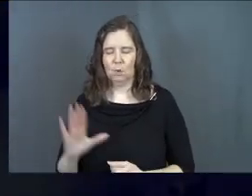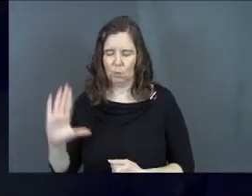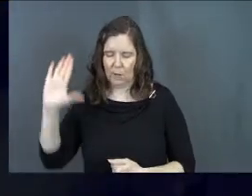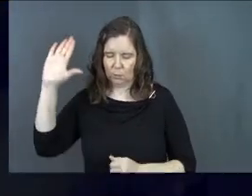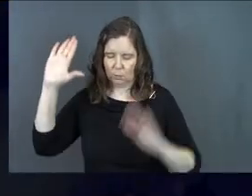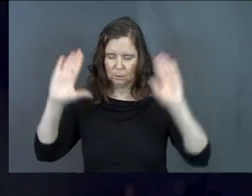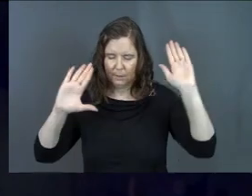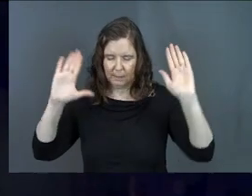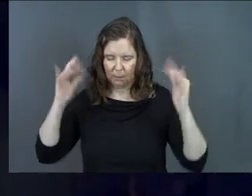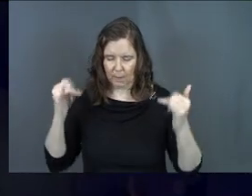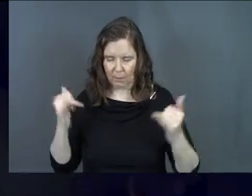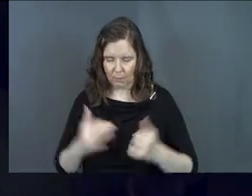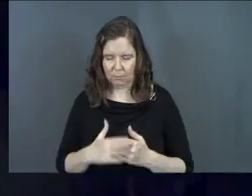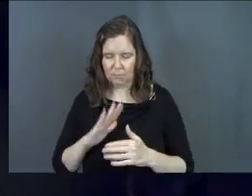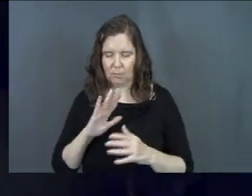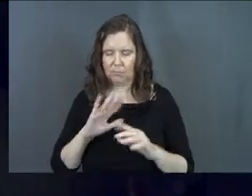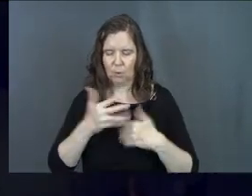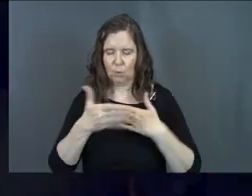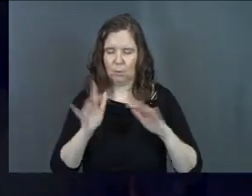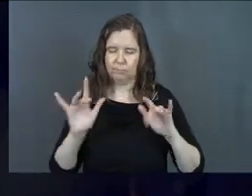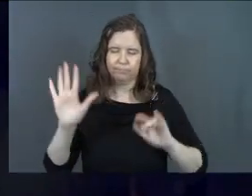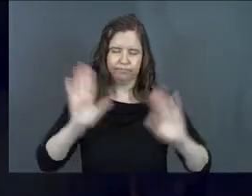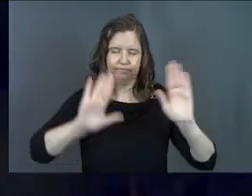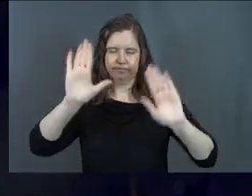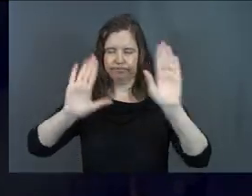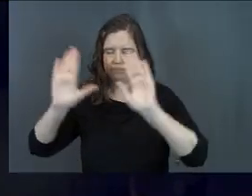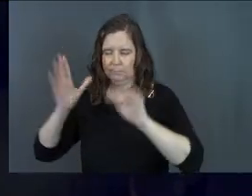Raise those hands right now. All over the room.